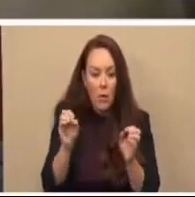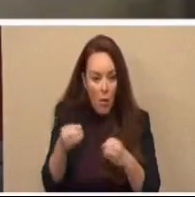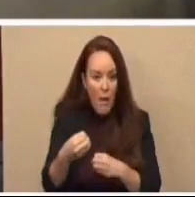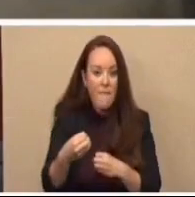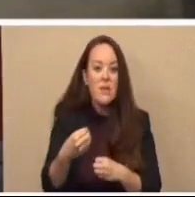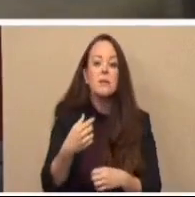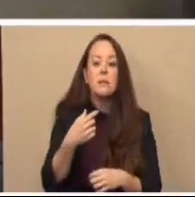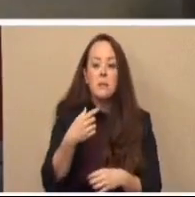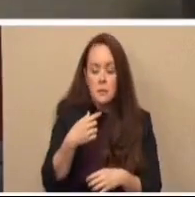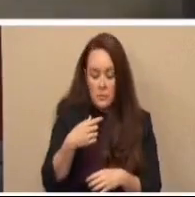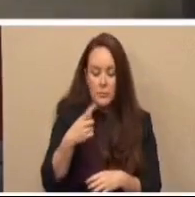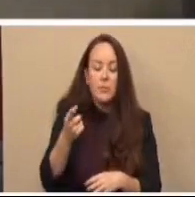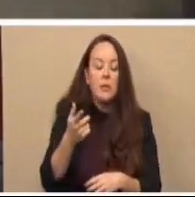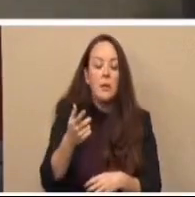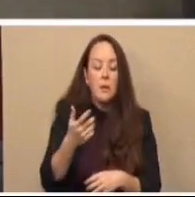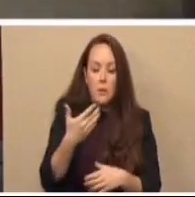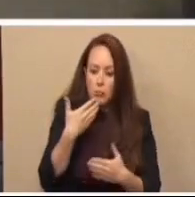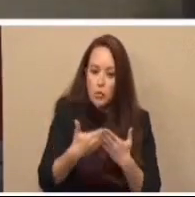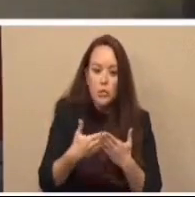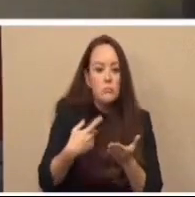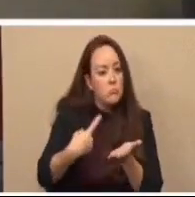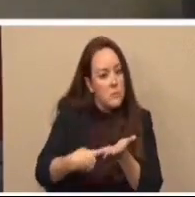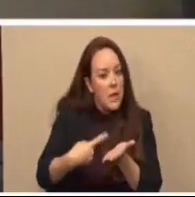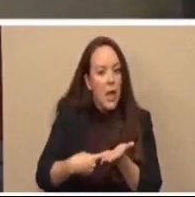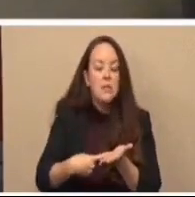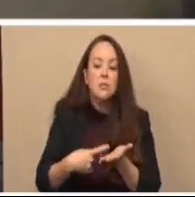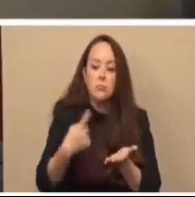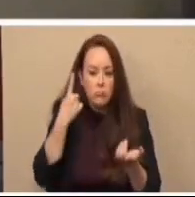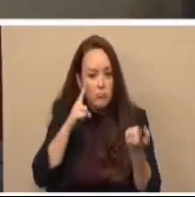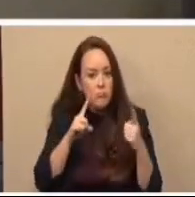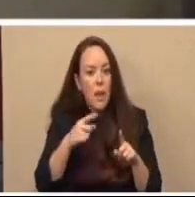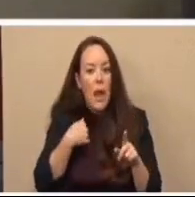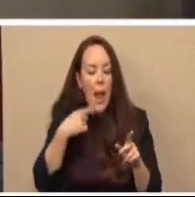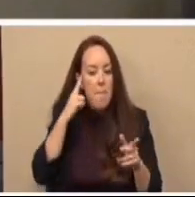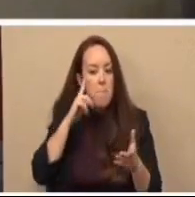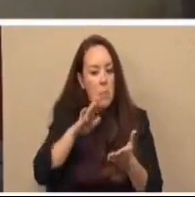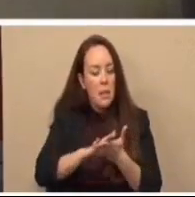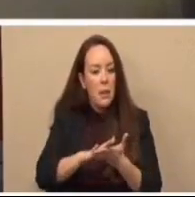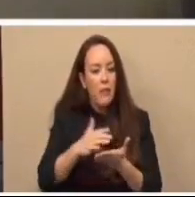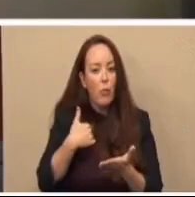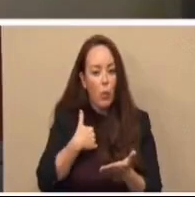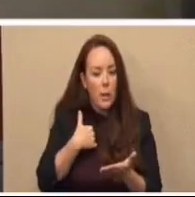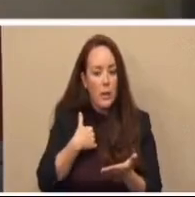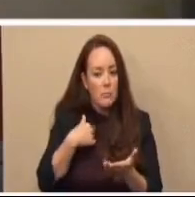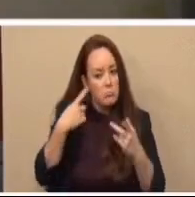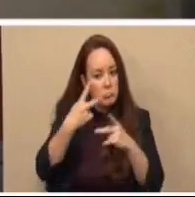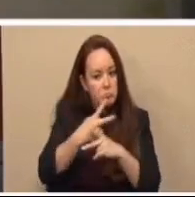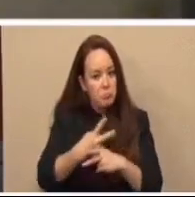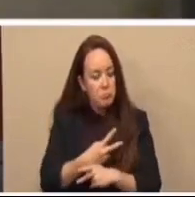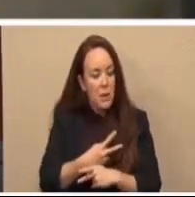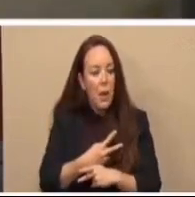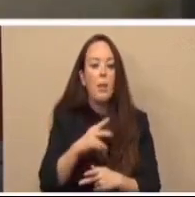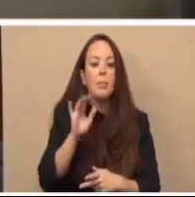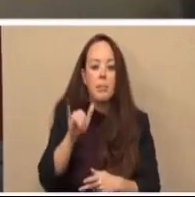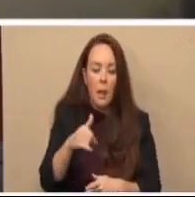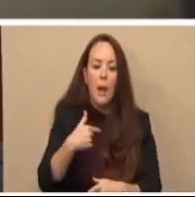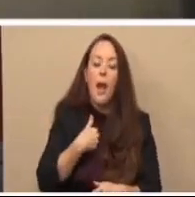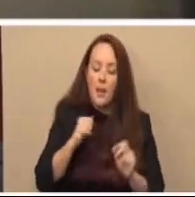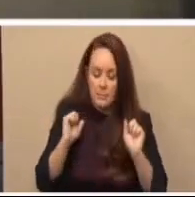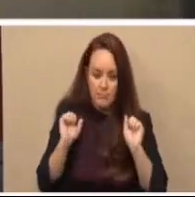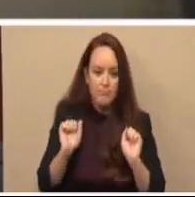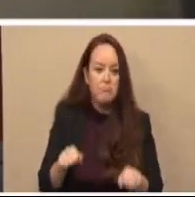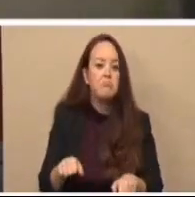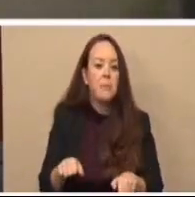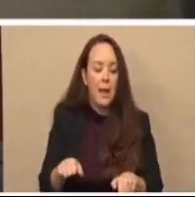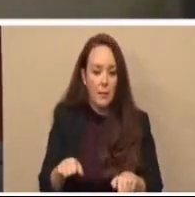It was a favorable discussion, and I believe that we arrived at the conclusion that I am able